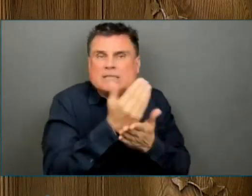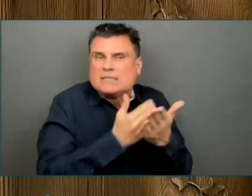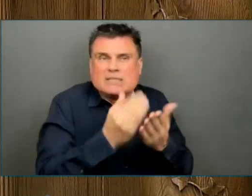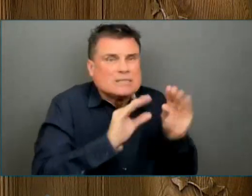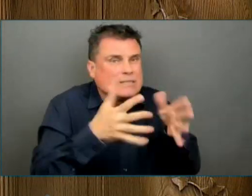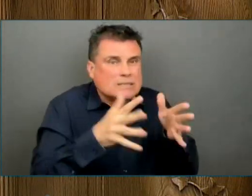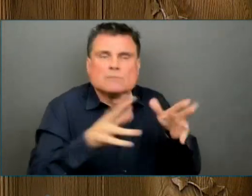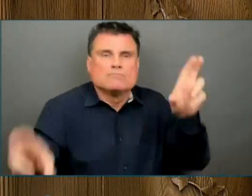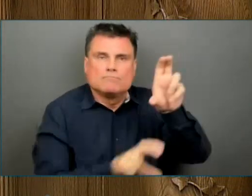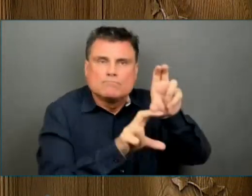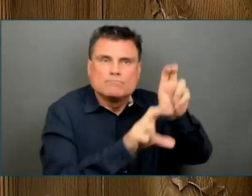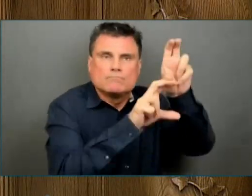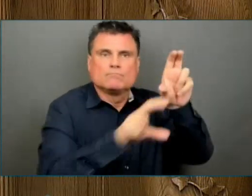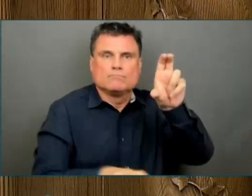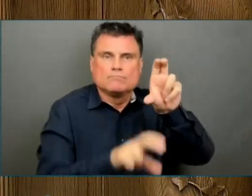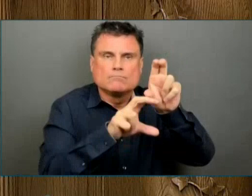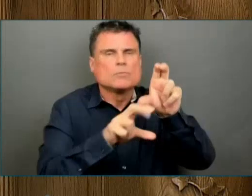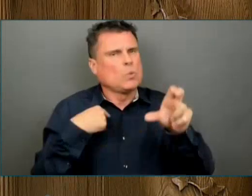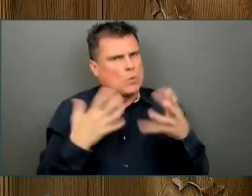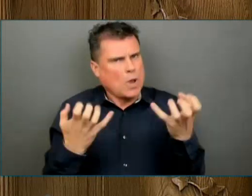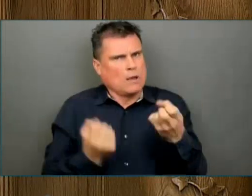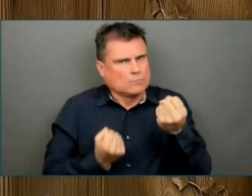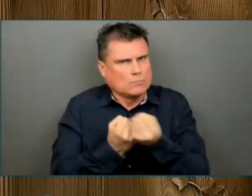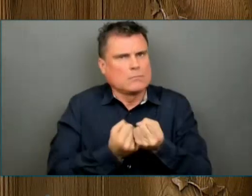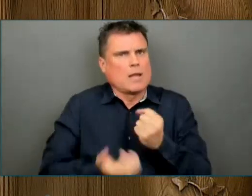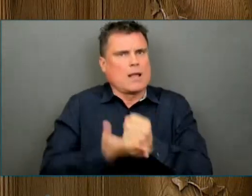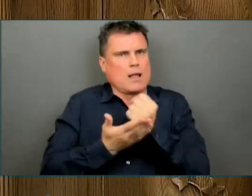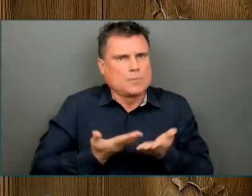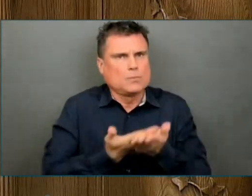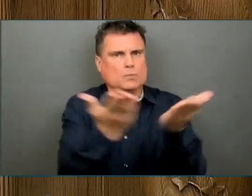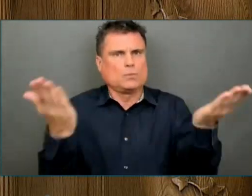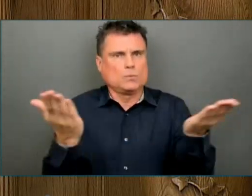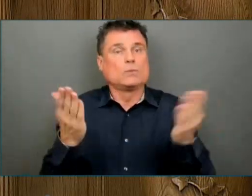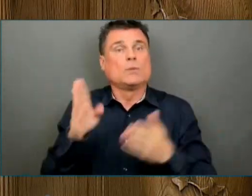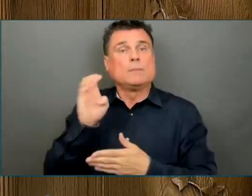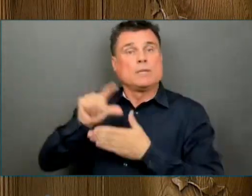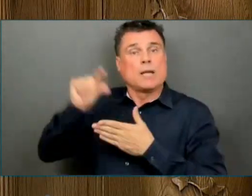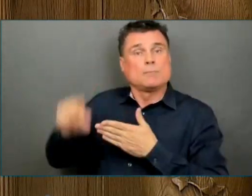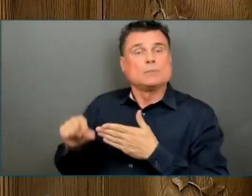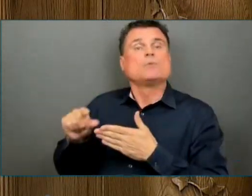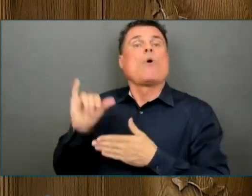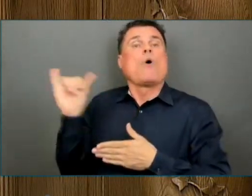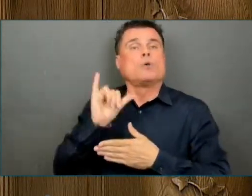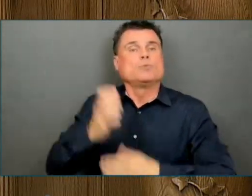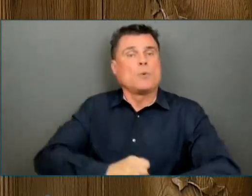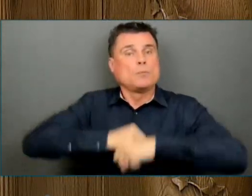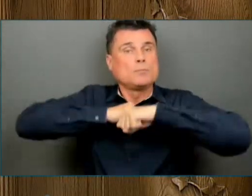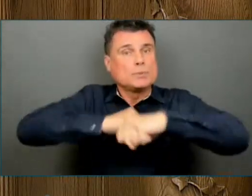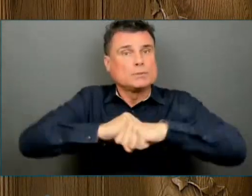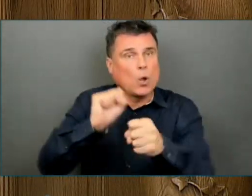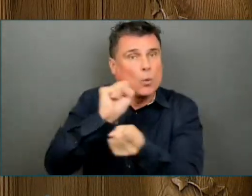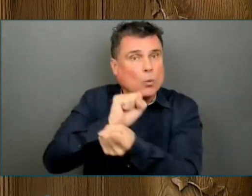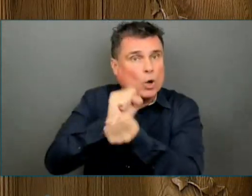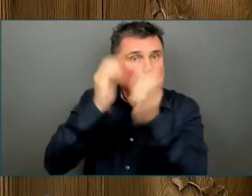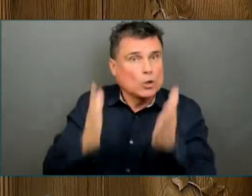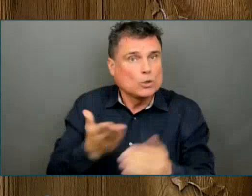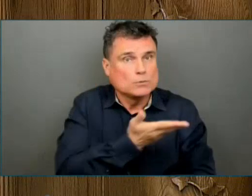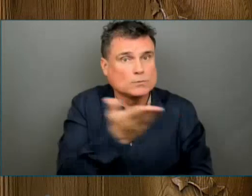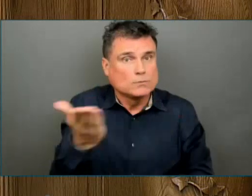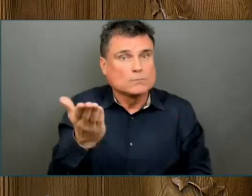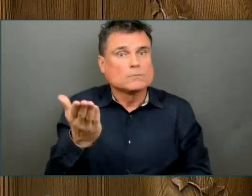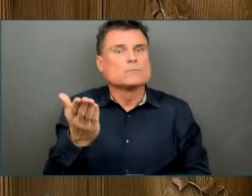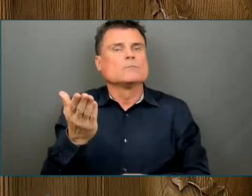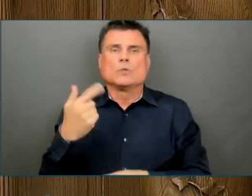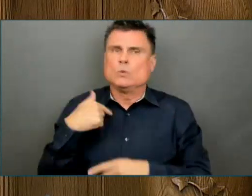also took a leadership role in protecting workers. We successfully advocated for paid sick leave benefits for workers across